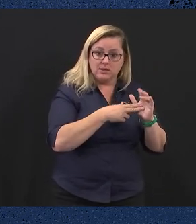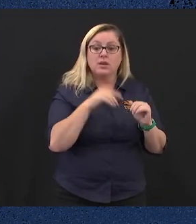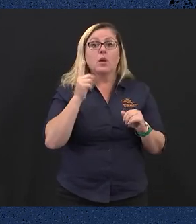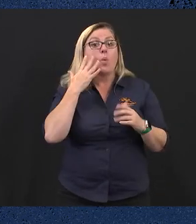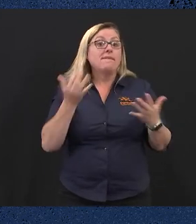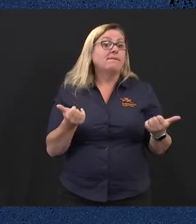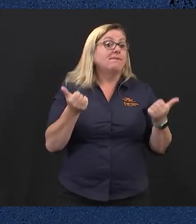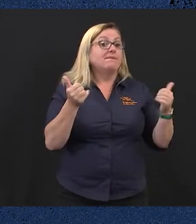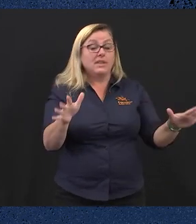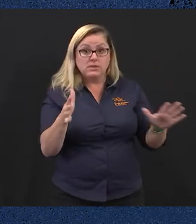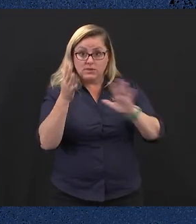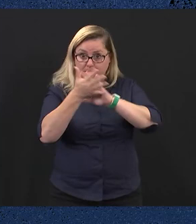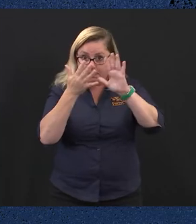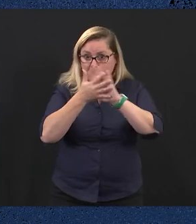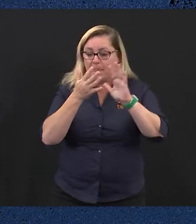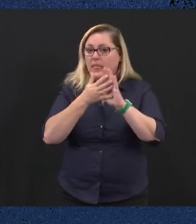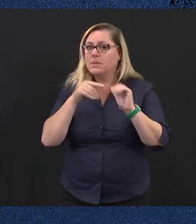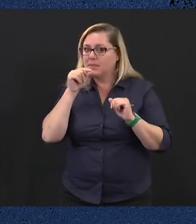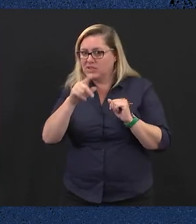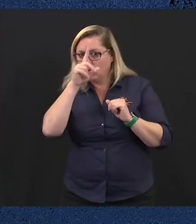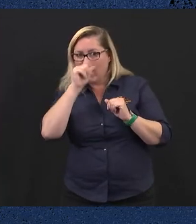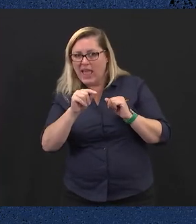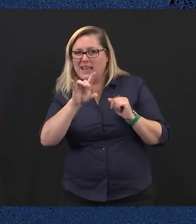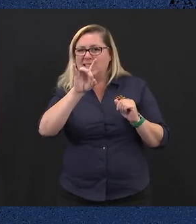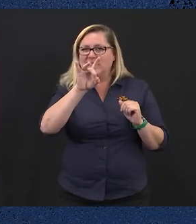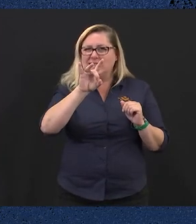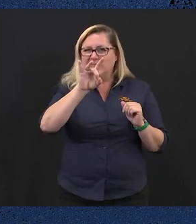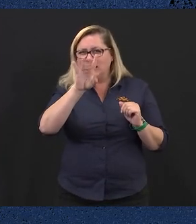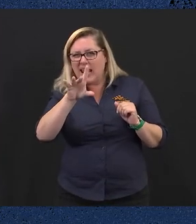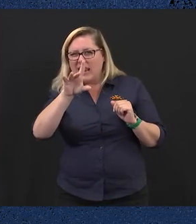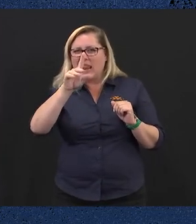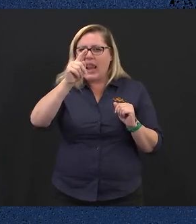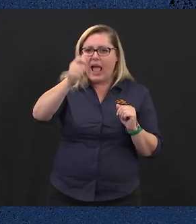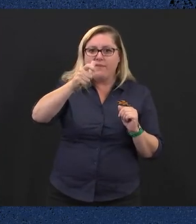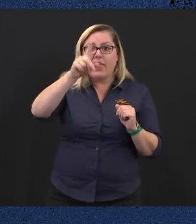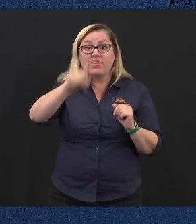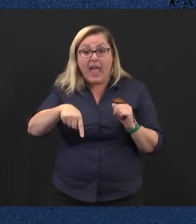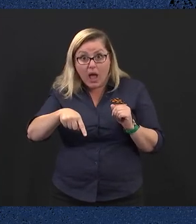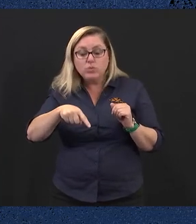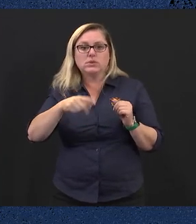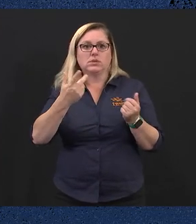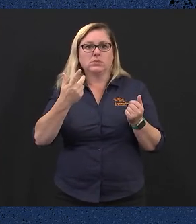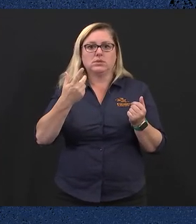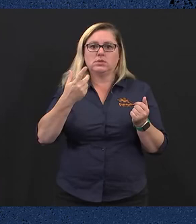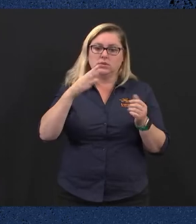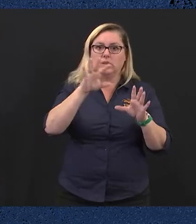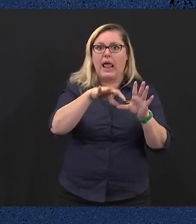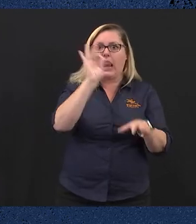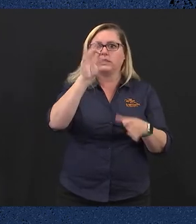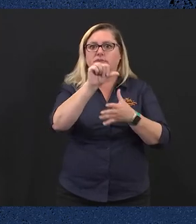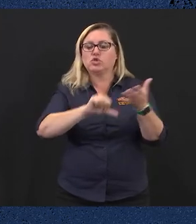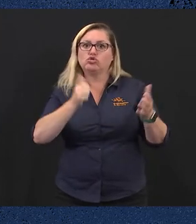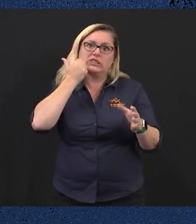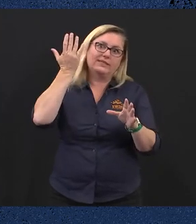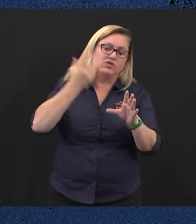project will deliver an increased capacity of 10,500 elective surgeries per year, 1,000